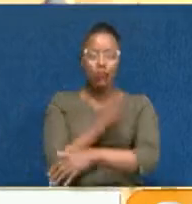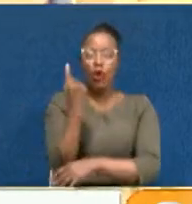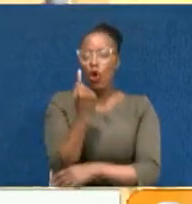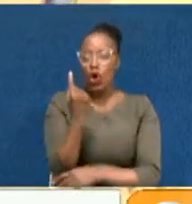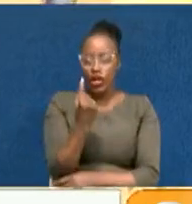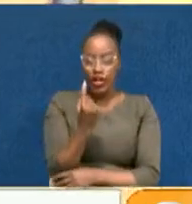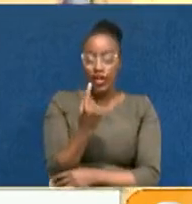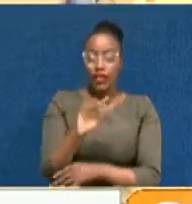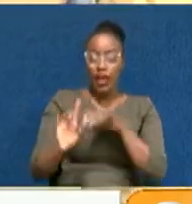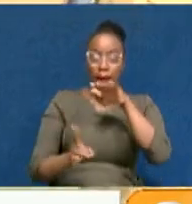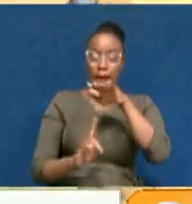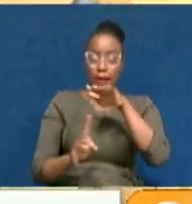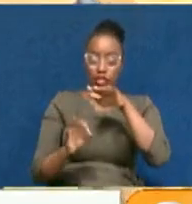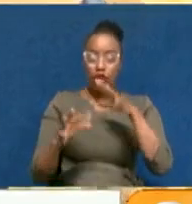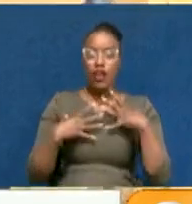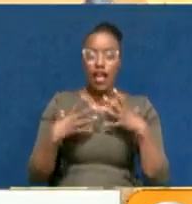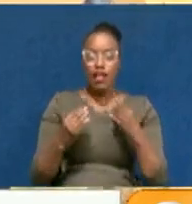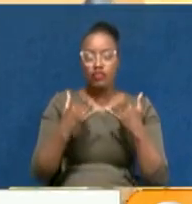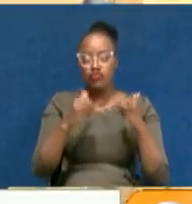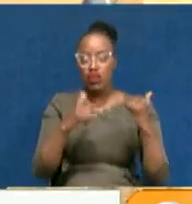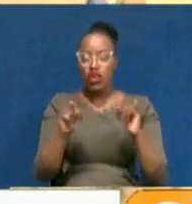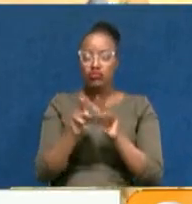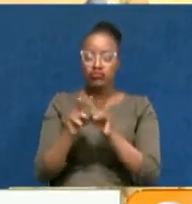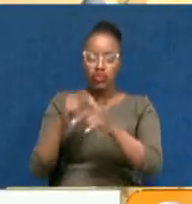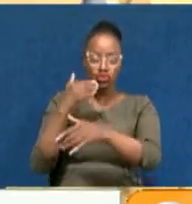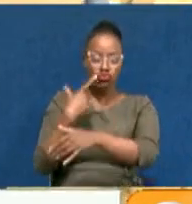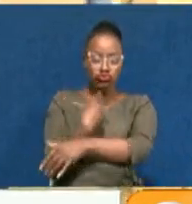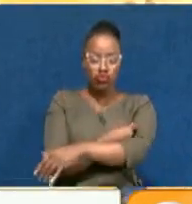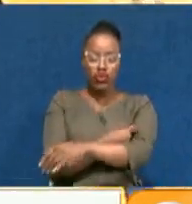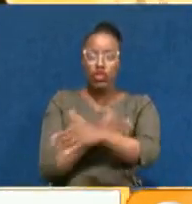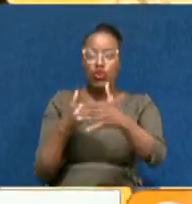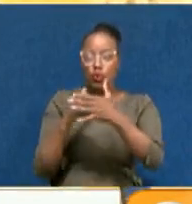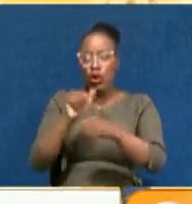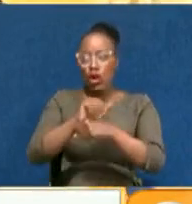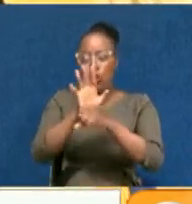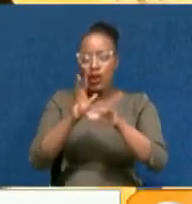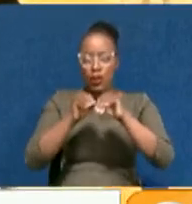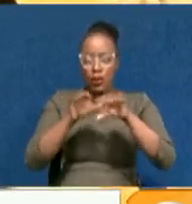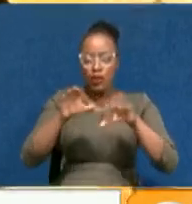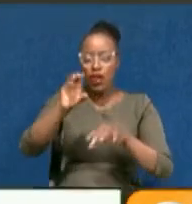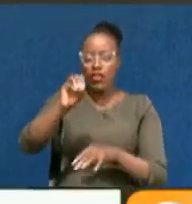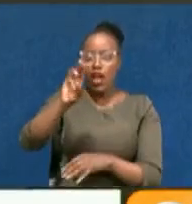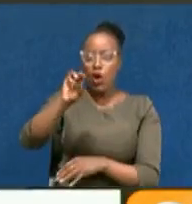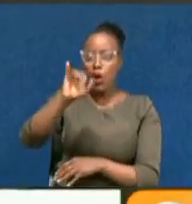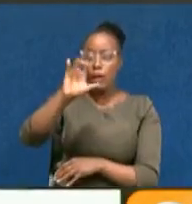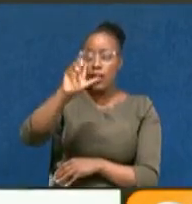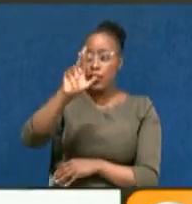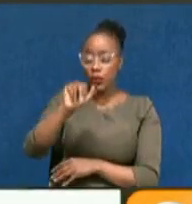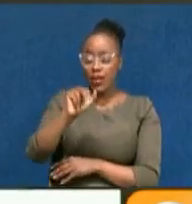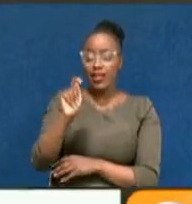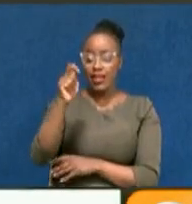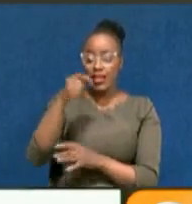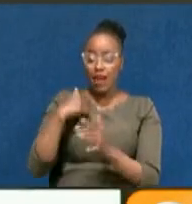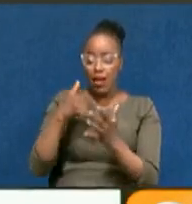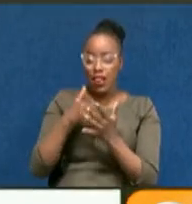As the Ministry of Health banks on COVID-19 vaccination to tame the spread of the virus, detection of the Omicron variant in the country has seen Kenya